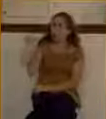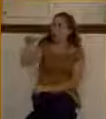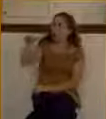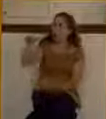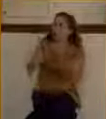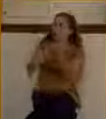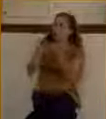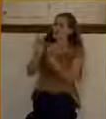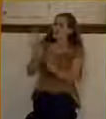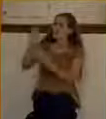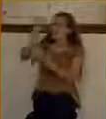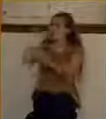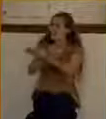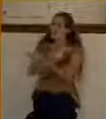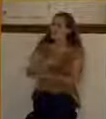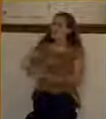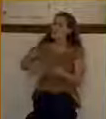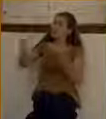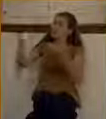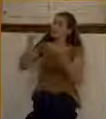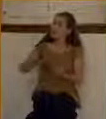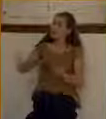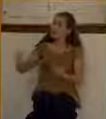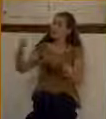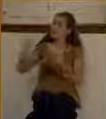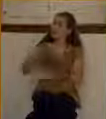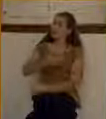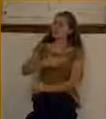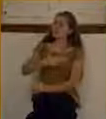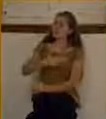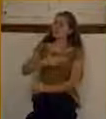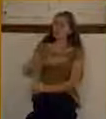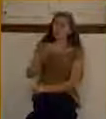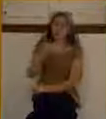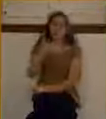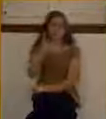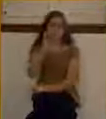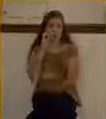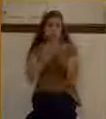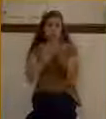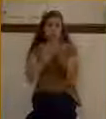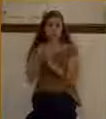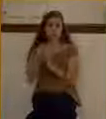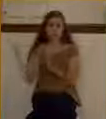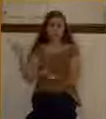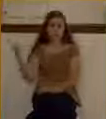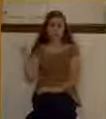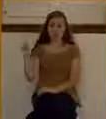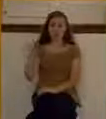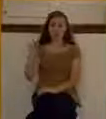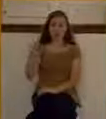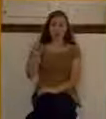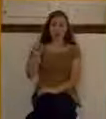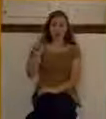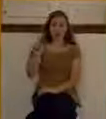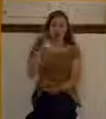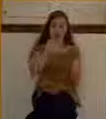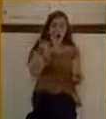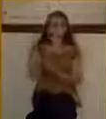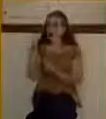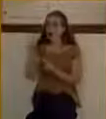thou son of David, have mercy on me. When Bartimaeus heard that Jesus was passing by, he kind of raised a commotion,